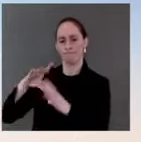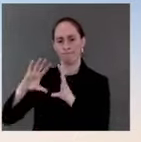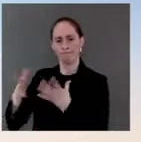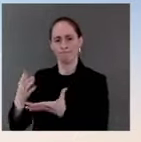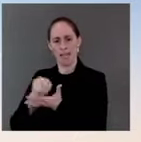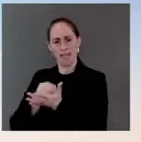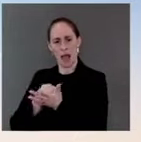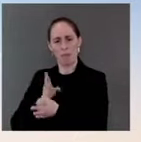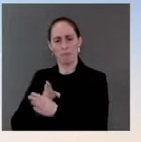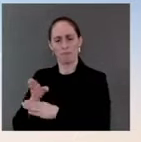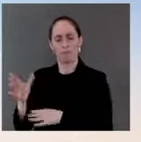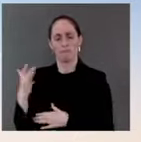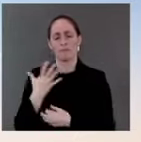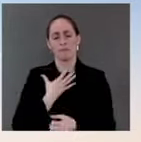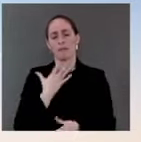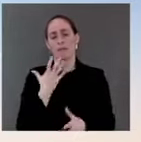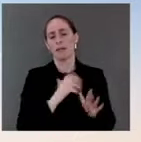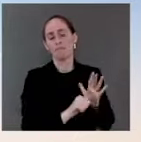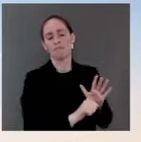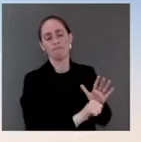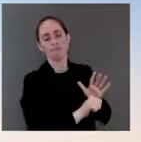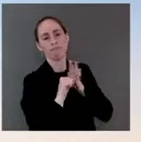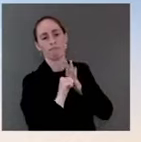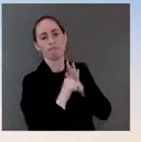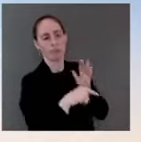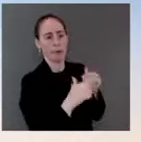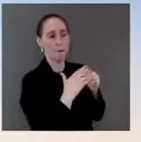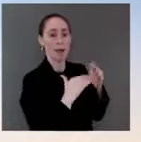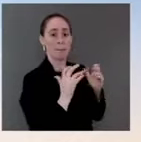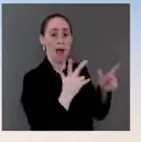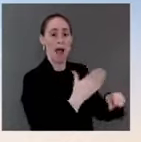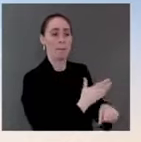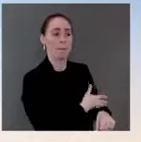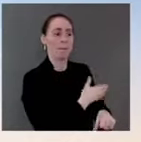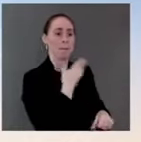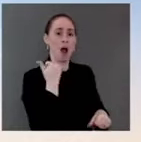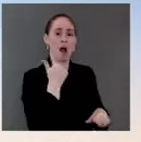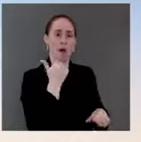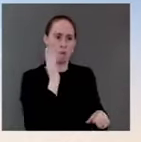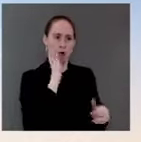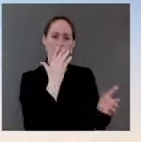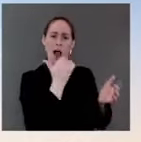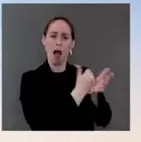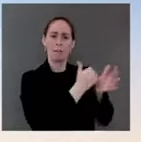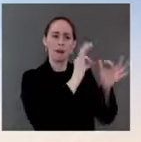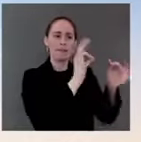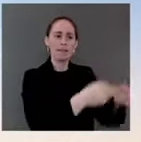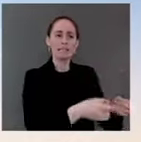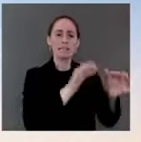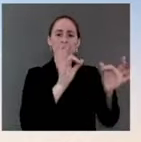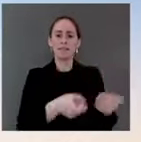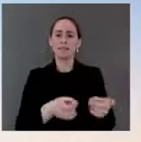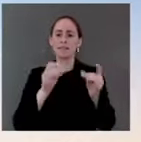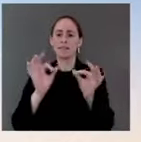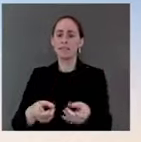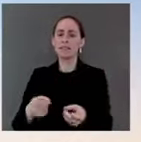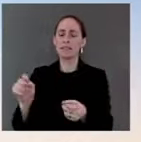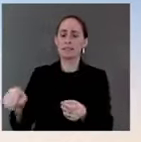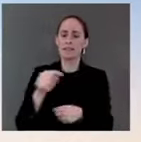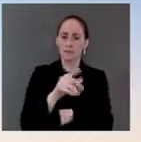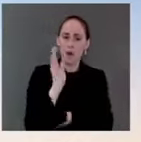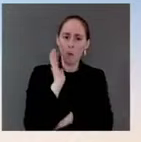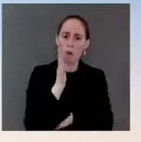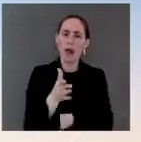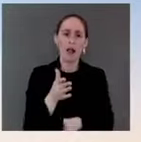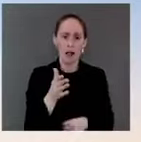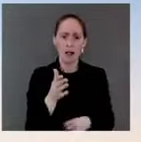costs. And we also know that for American families sitting at home, they don't necessarily think of it as what the data and what the economists